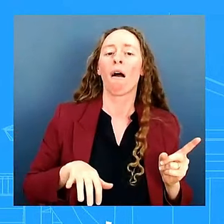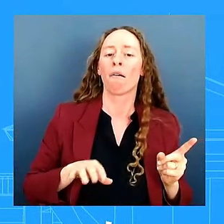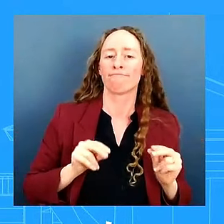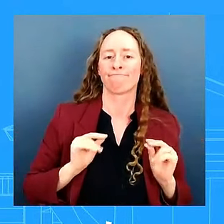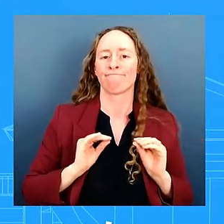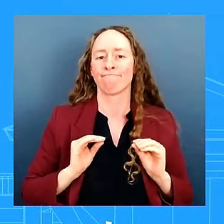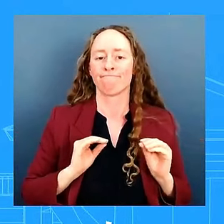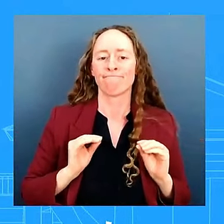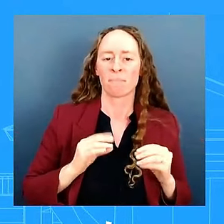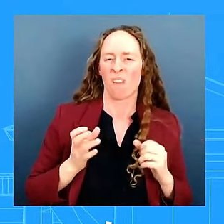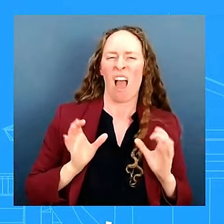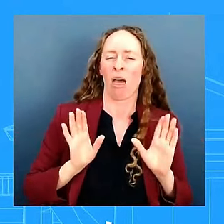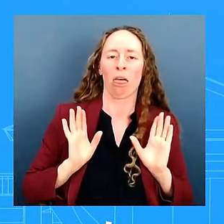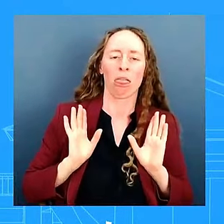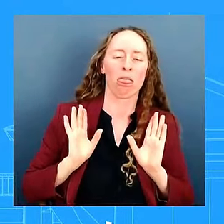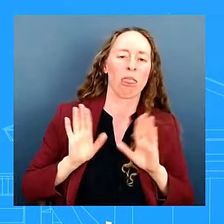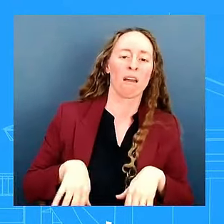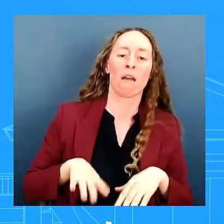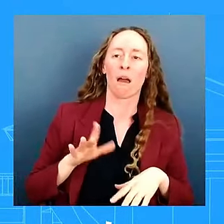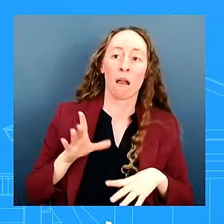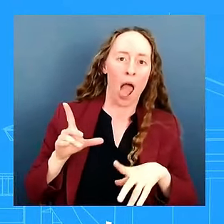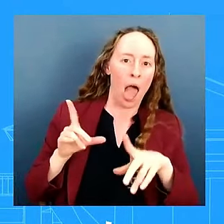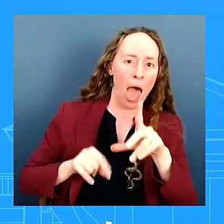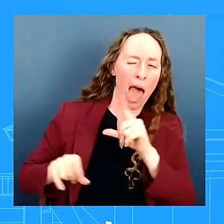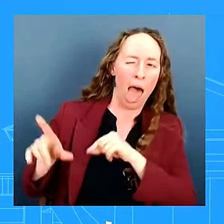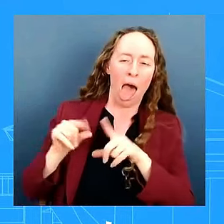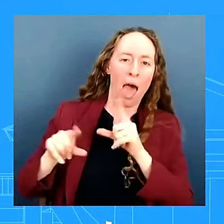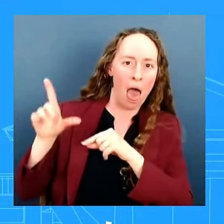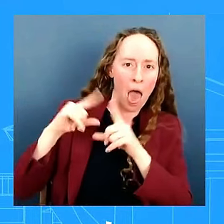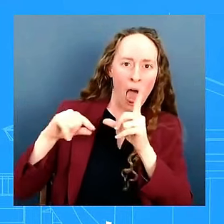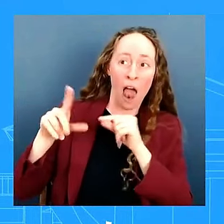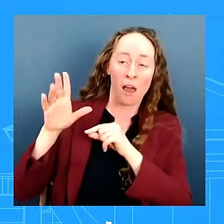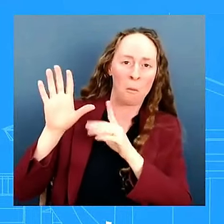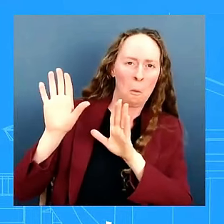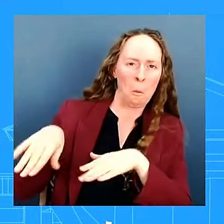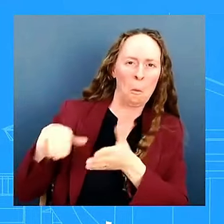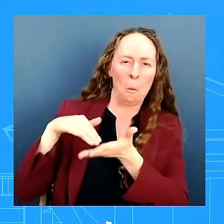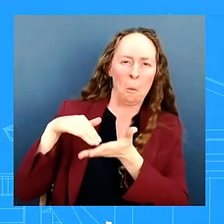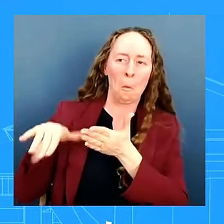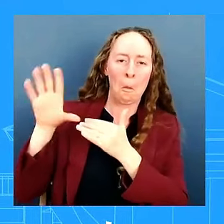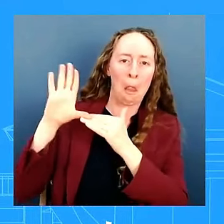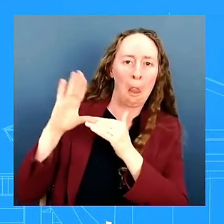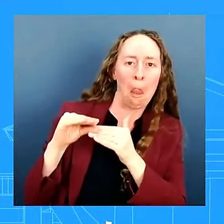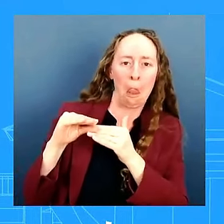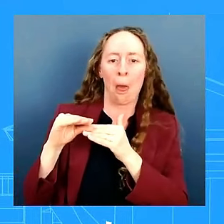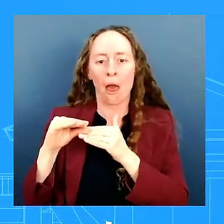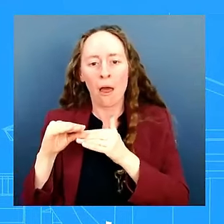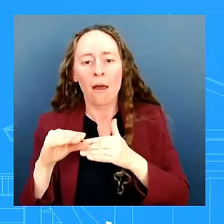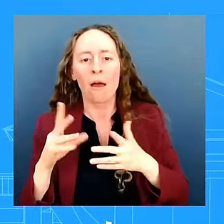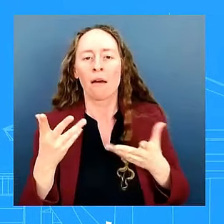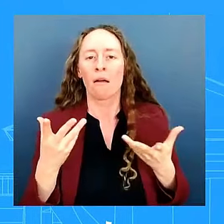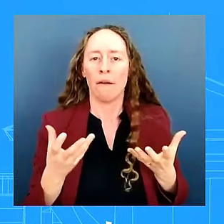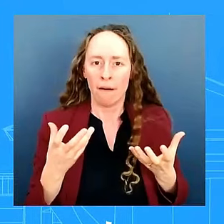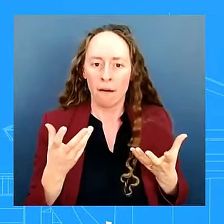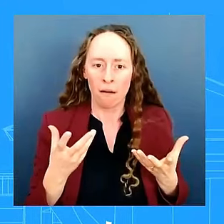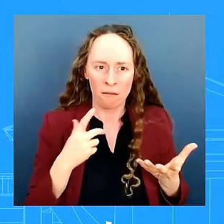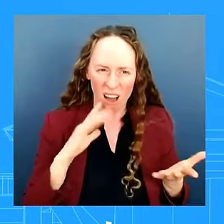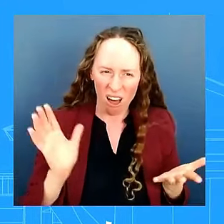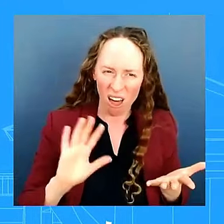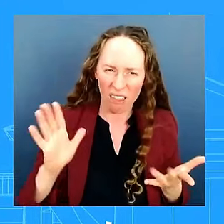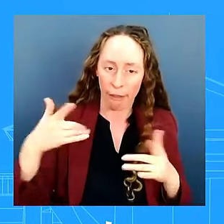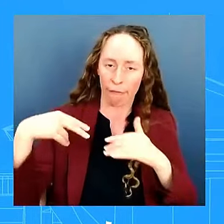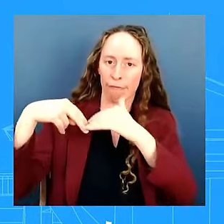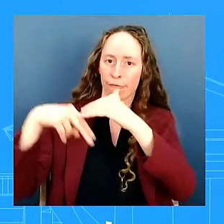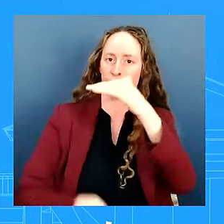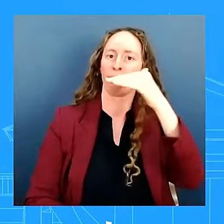which would cost five trillion dollars that's what they want to do uh so i i really hope you wrote about in the past what